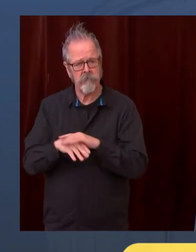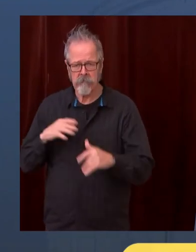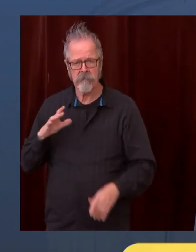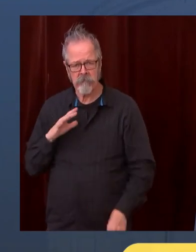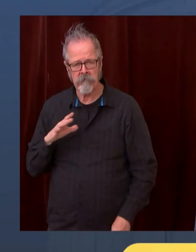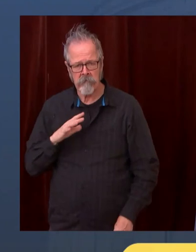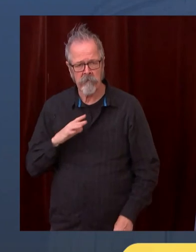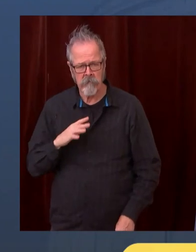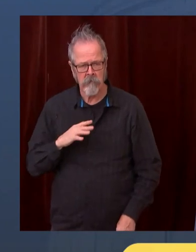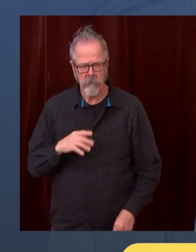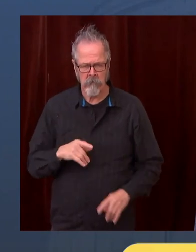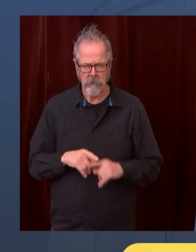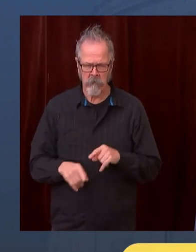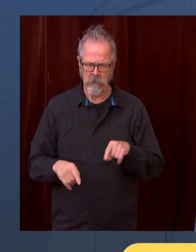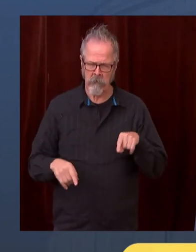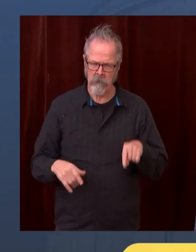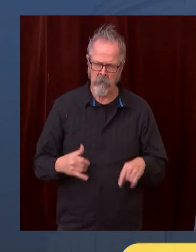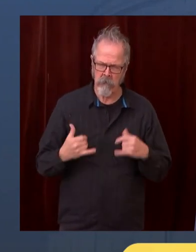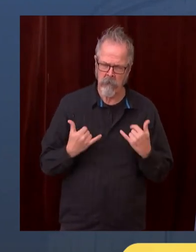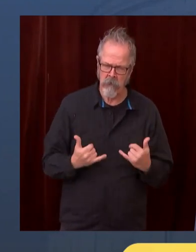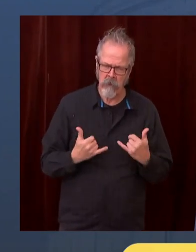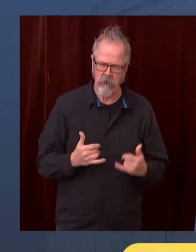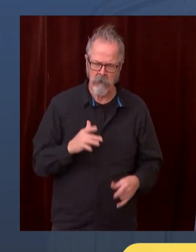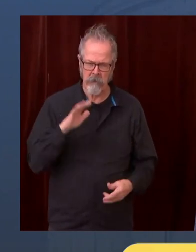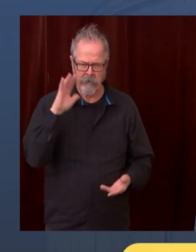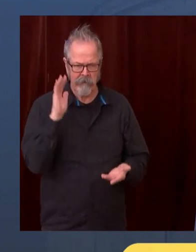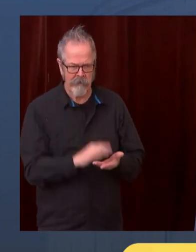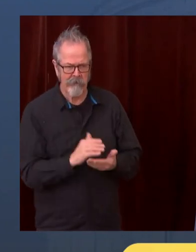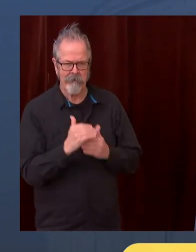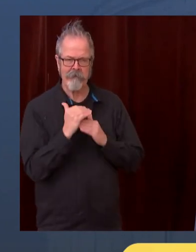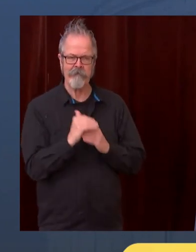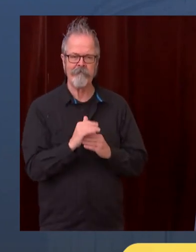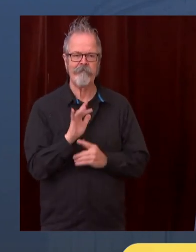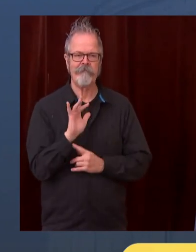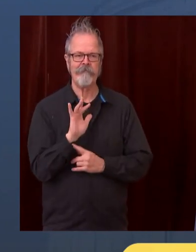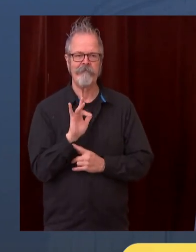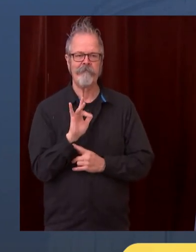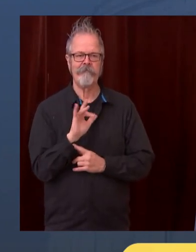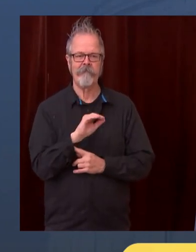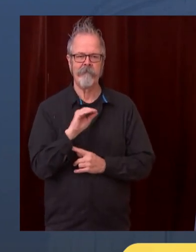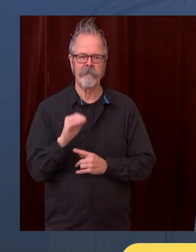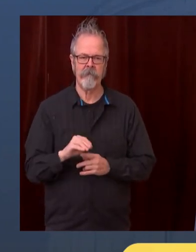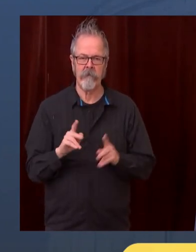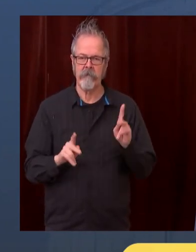created an environment where people are clearing the shelves of toilet paper and other supplies again.